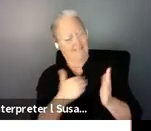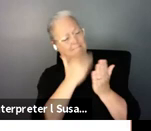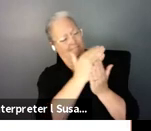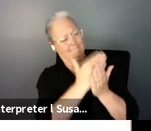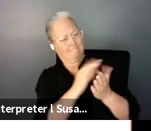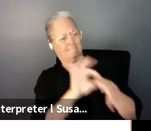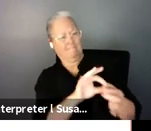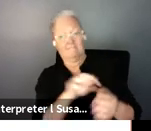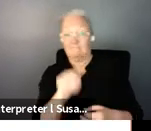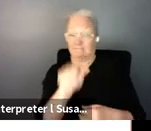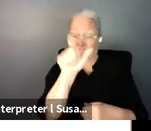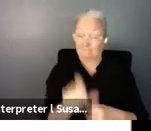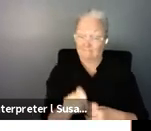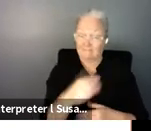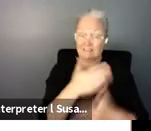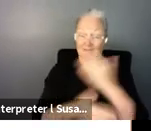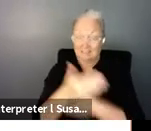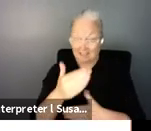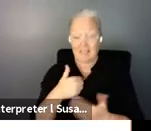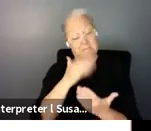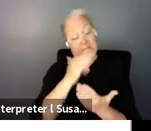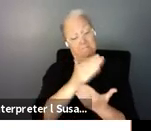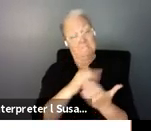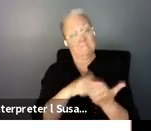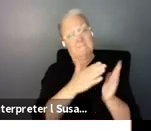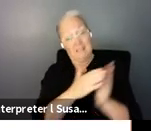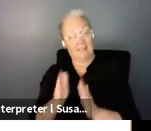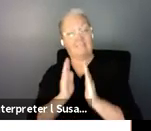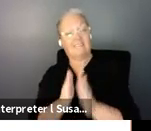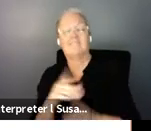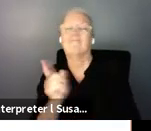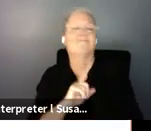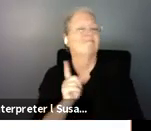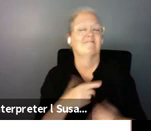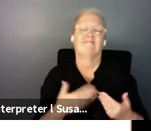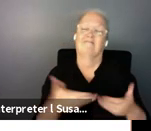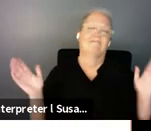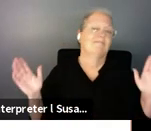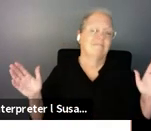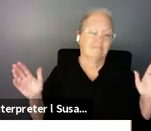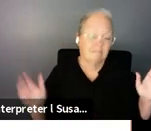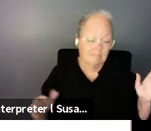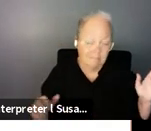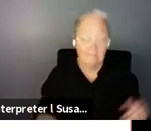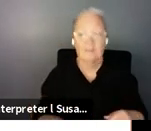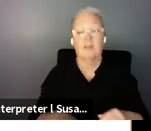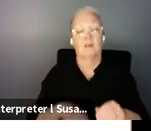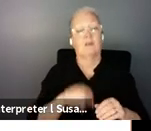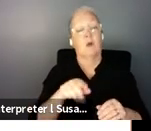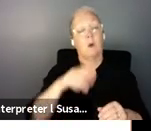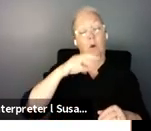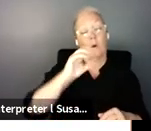important um it's about the the organizations of persons with disabilities themselves or the opds